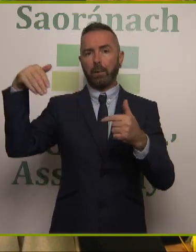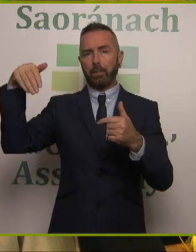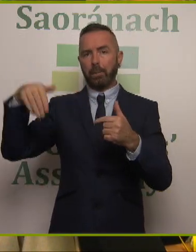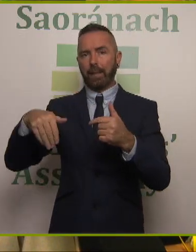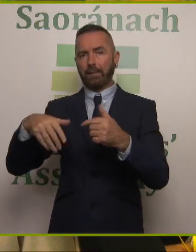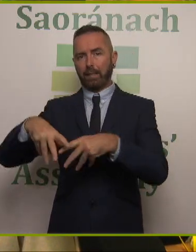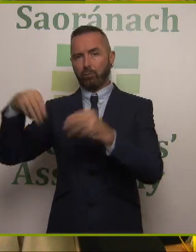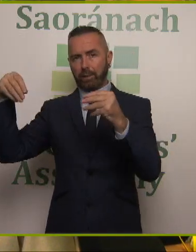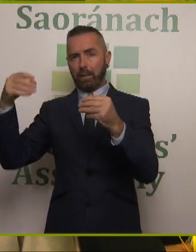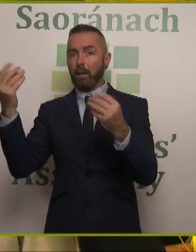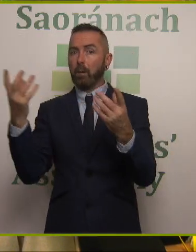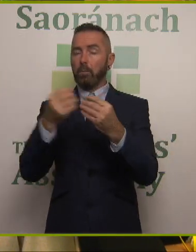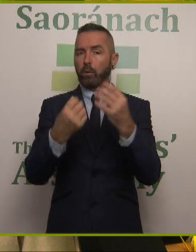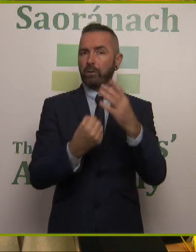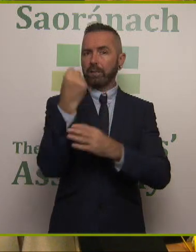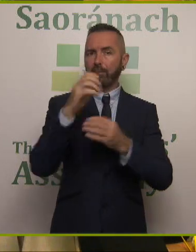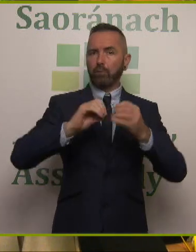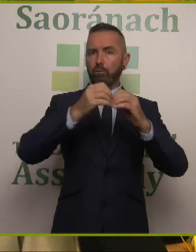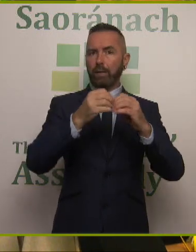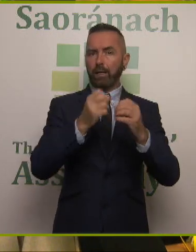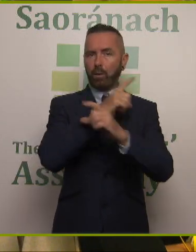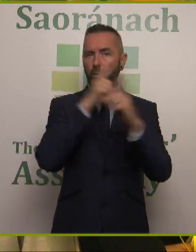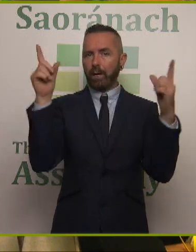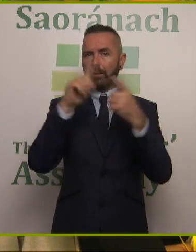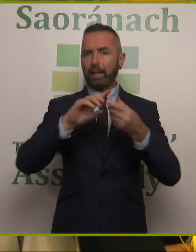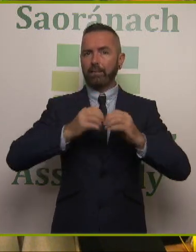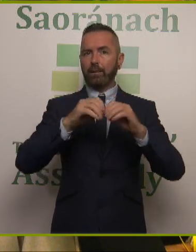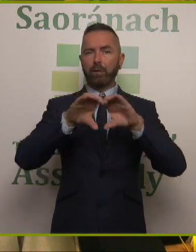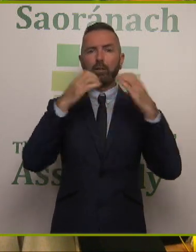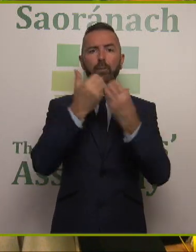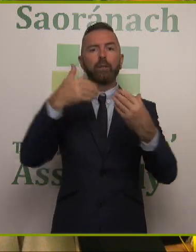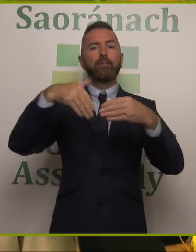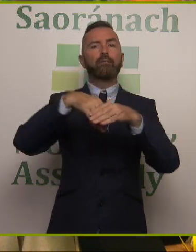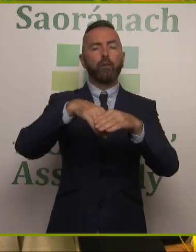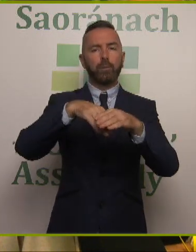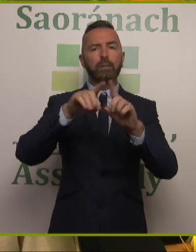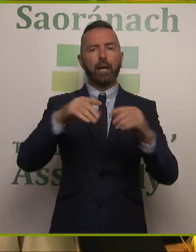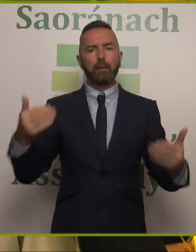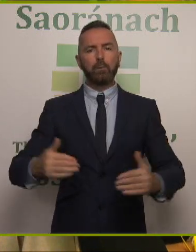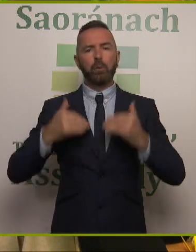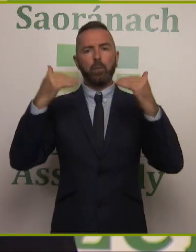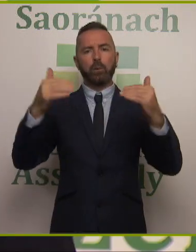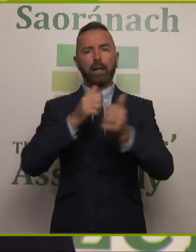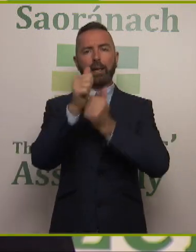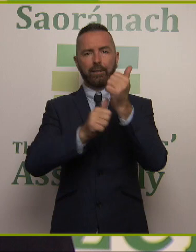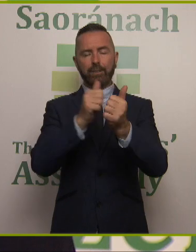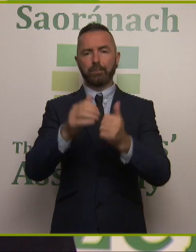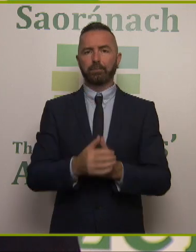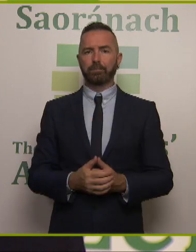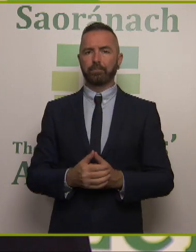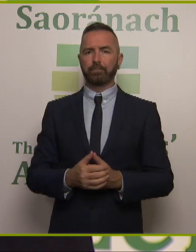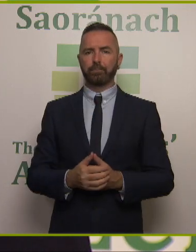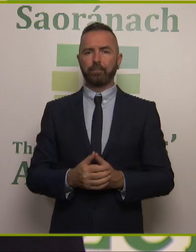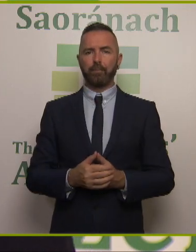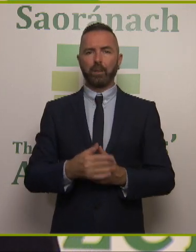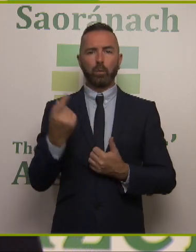have been extremely successful in creating awareness, in generating community involvement and promoting activism. By